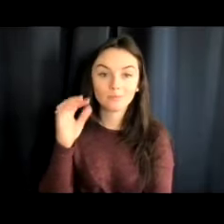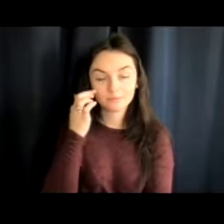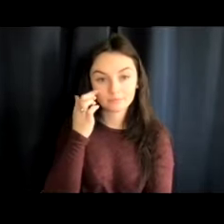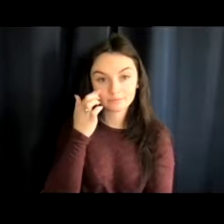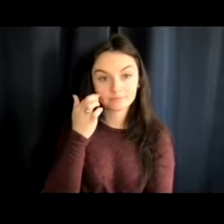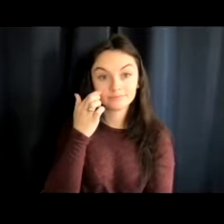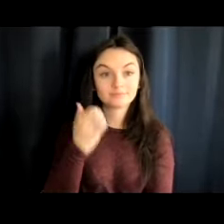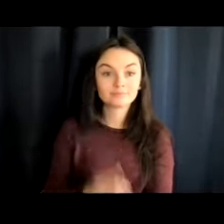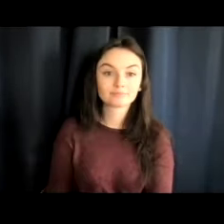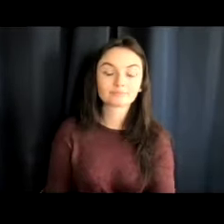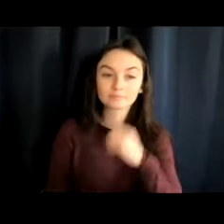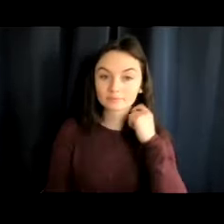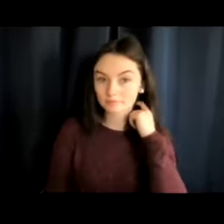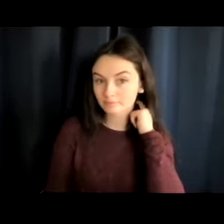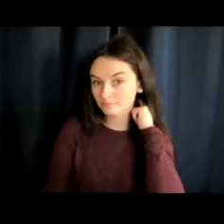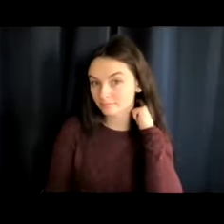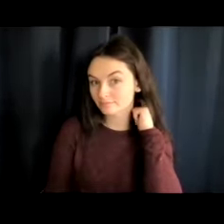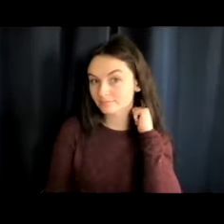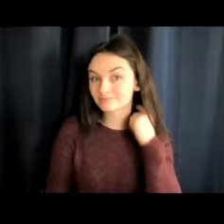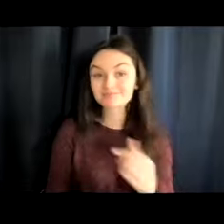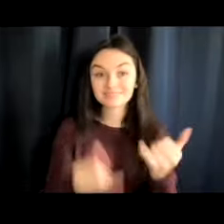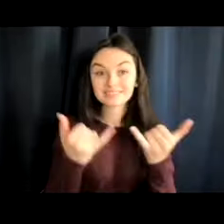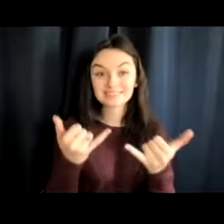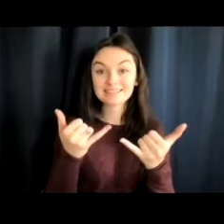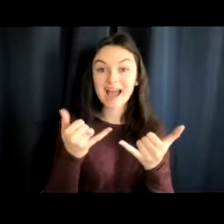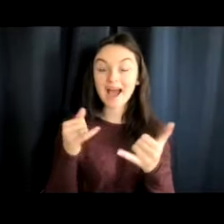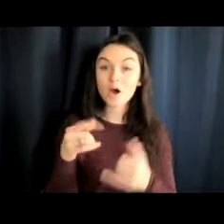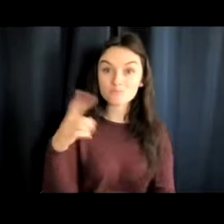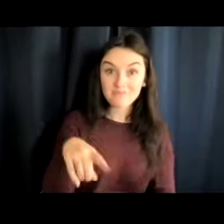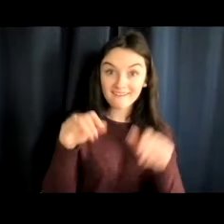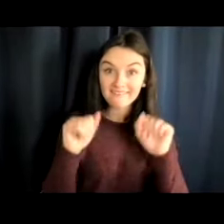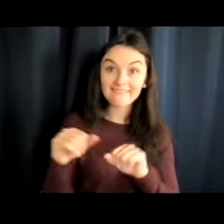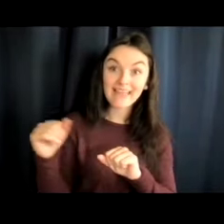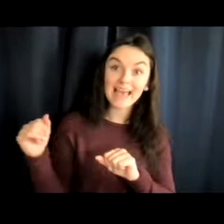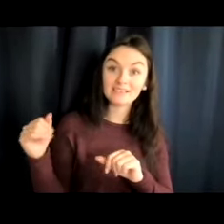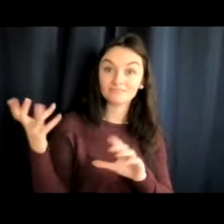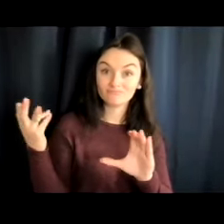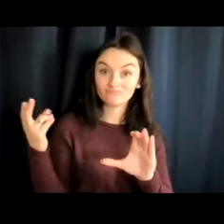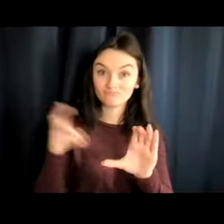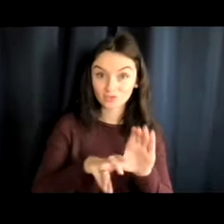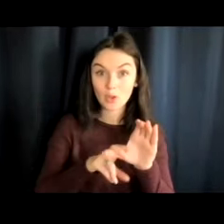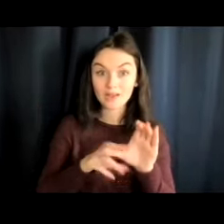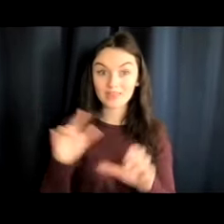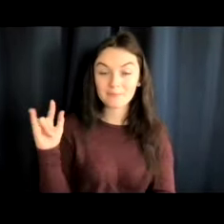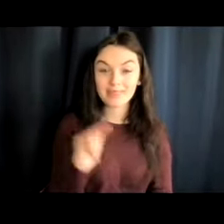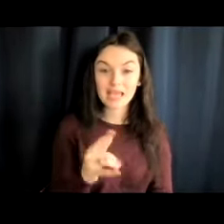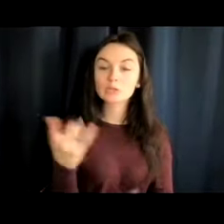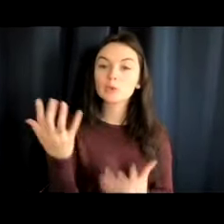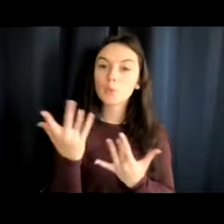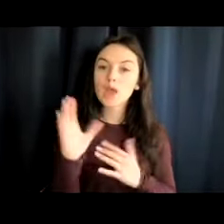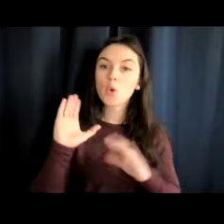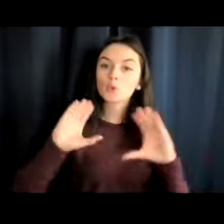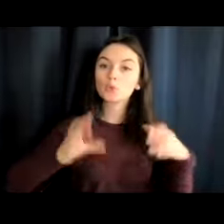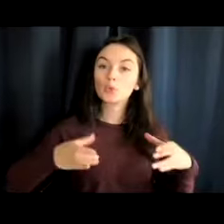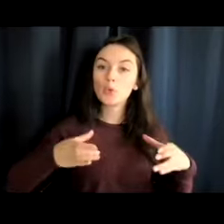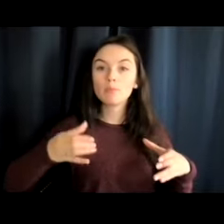Now the passengers can board. You wait until your group is called and then you walk down the jetway. This